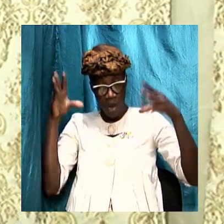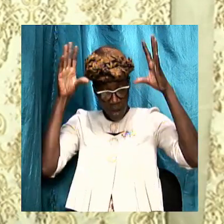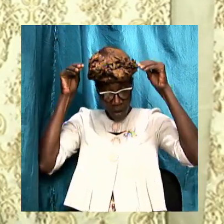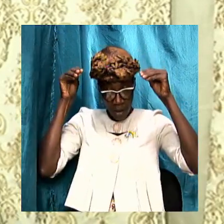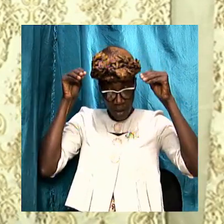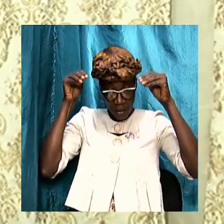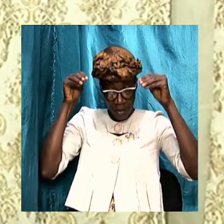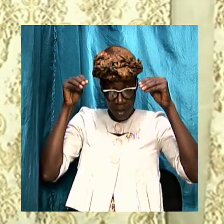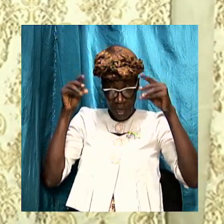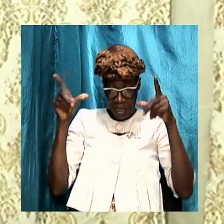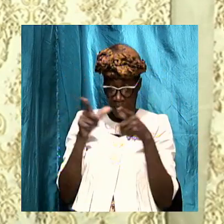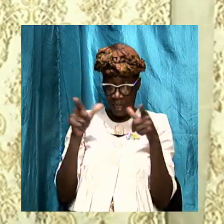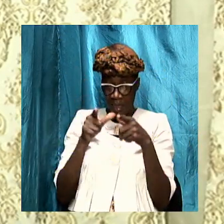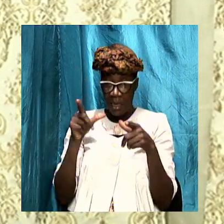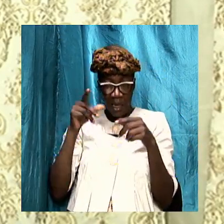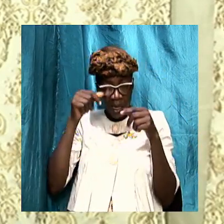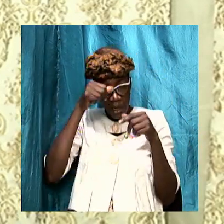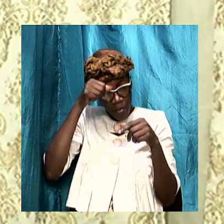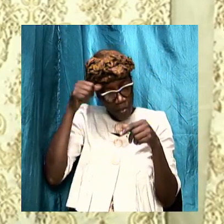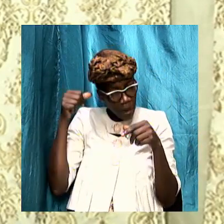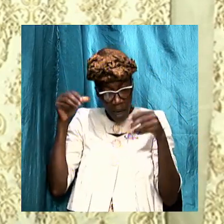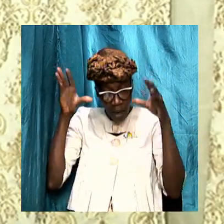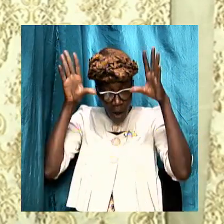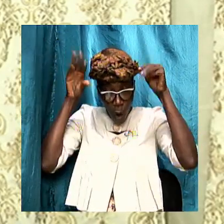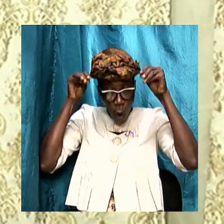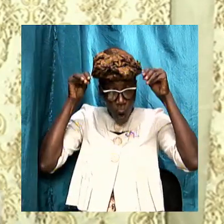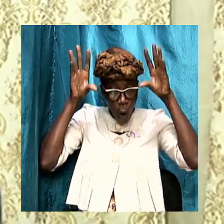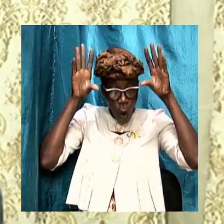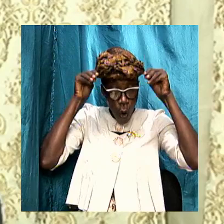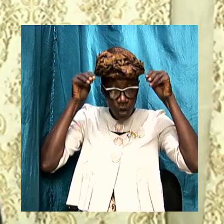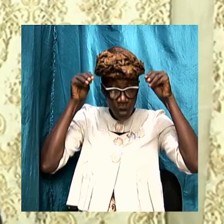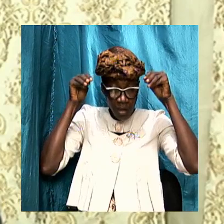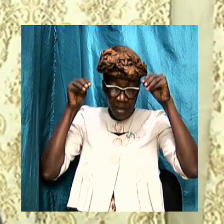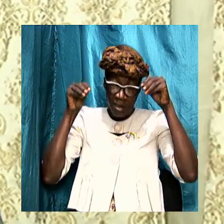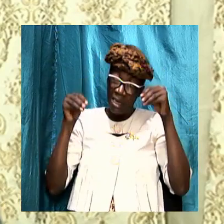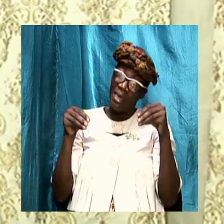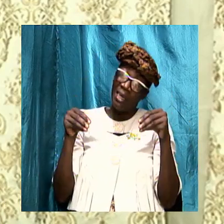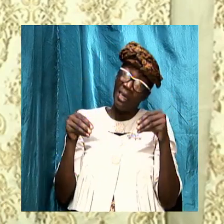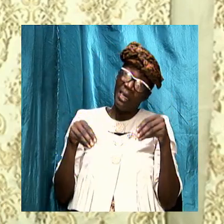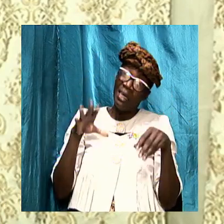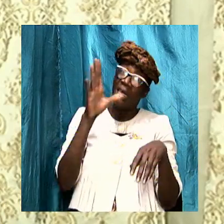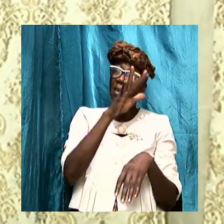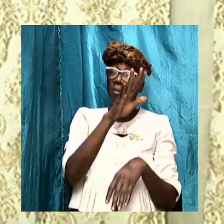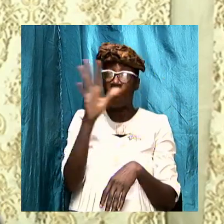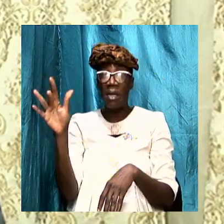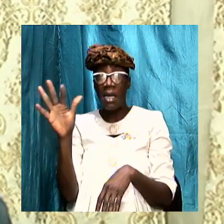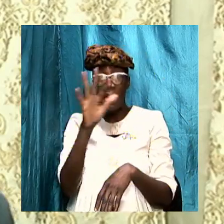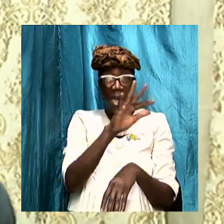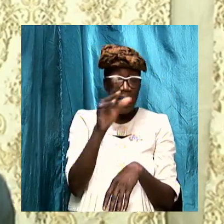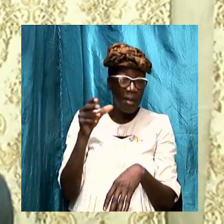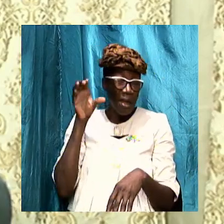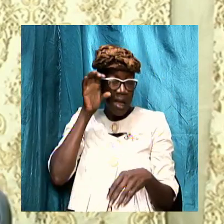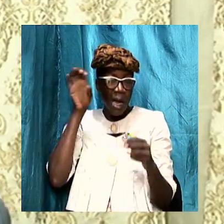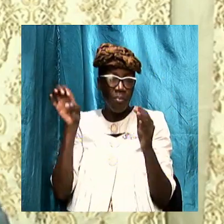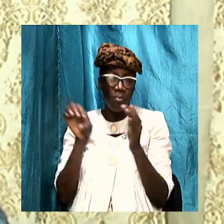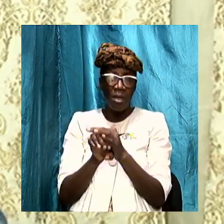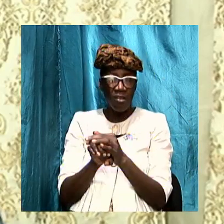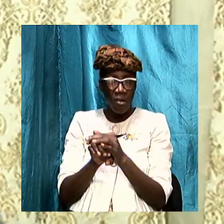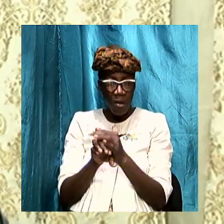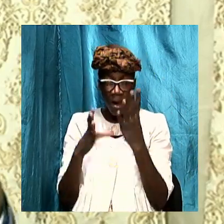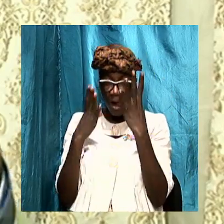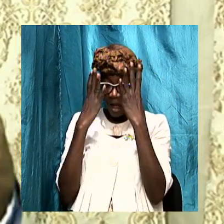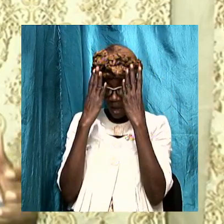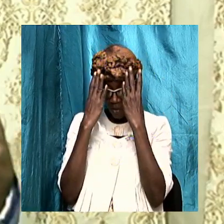the pale horse and the black horse and somehow it paints a picture of gloom it paints a picture